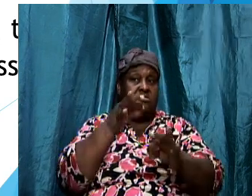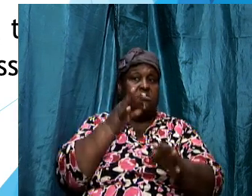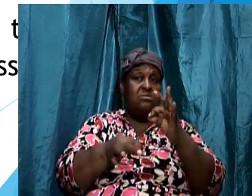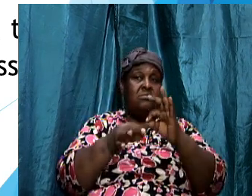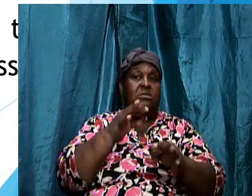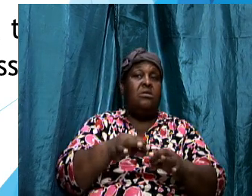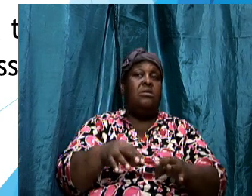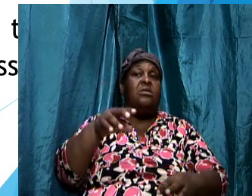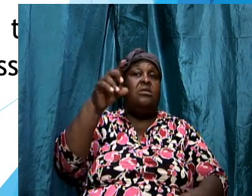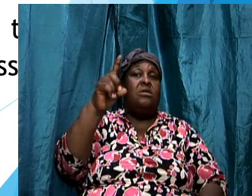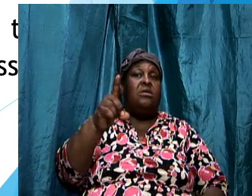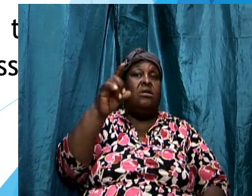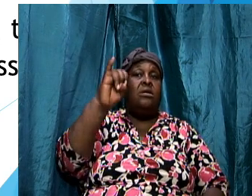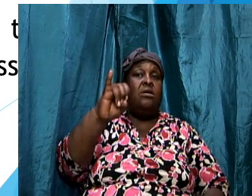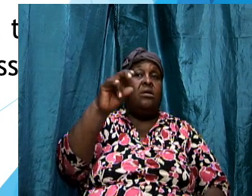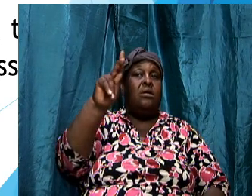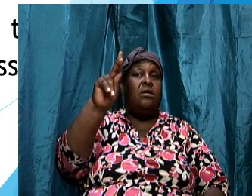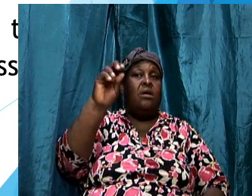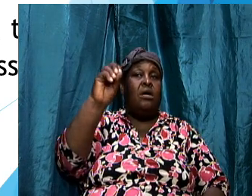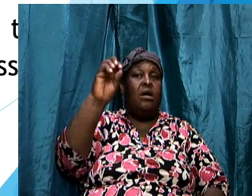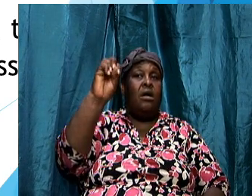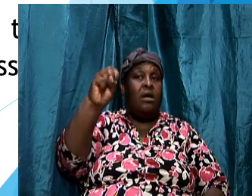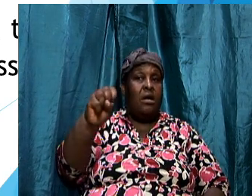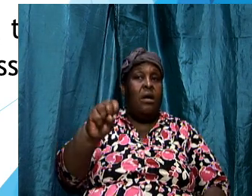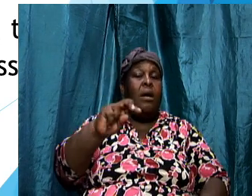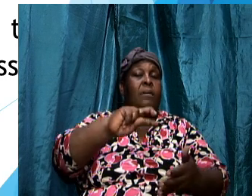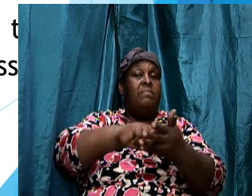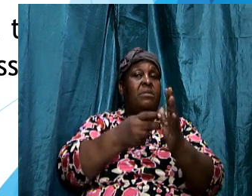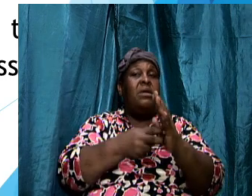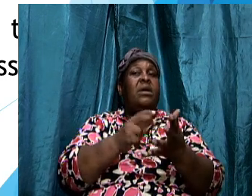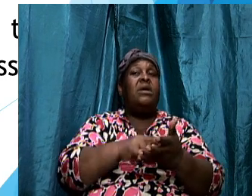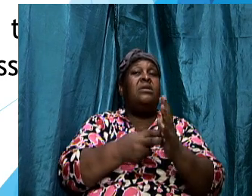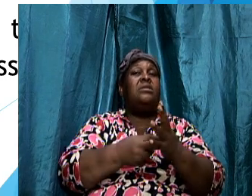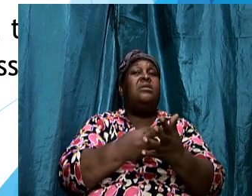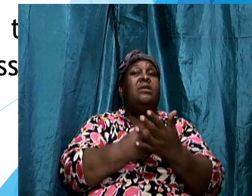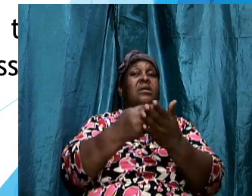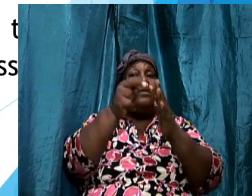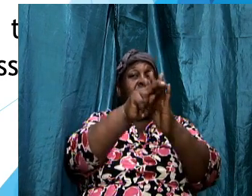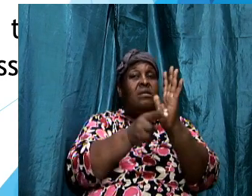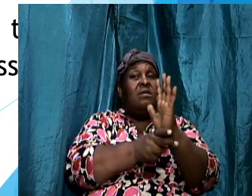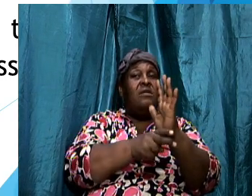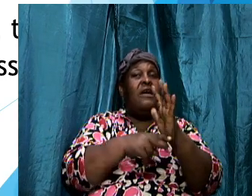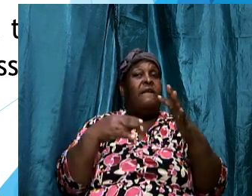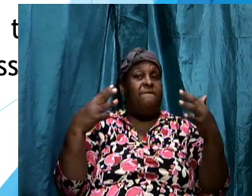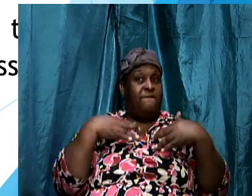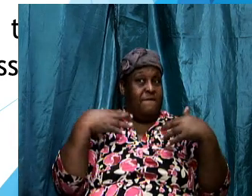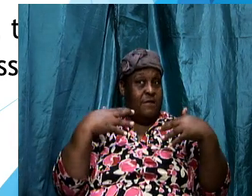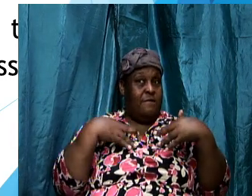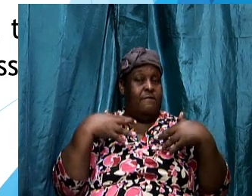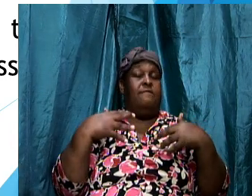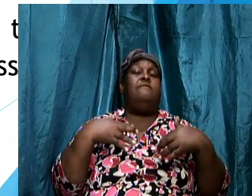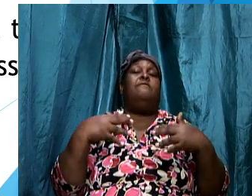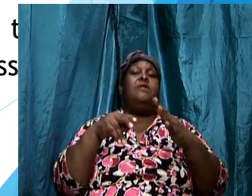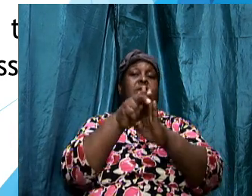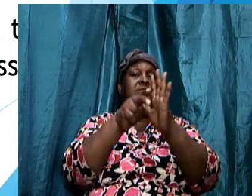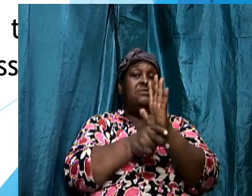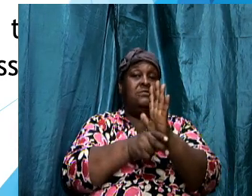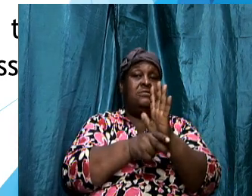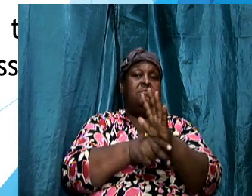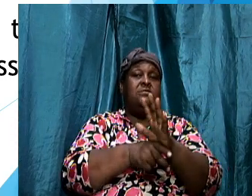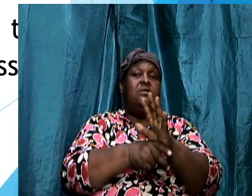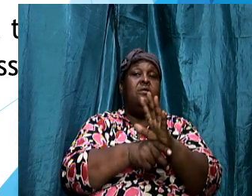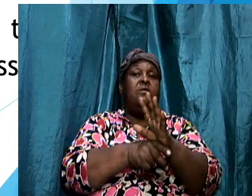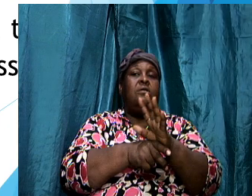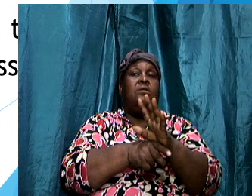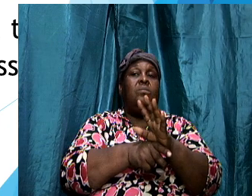dikos refers to righteousness dikos refers to fairness righteousness that's right so